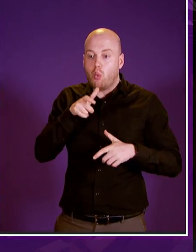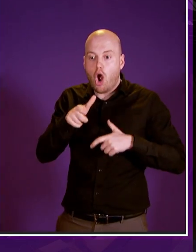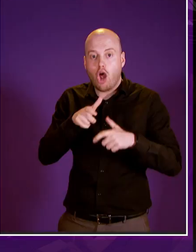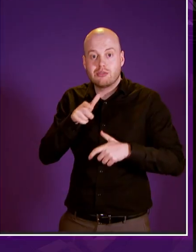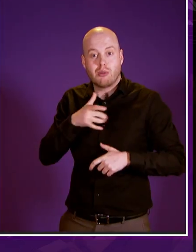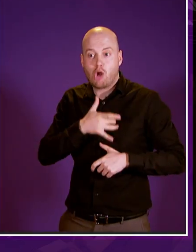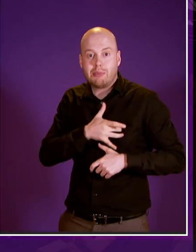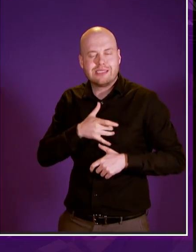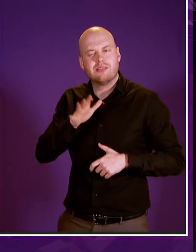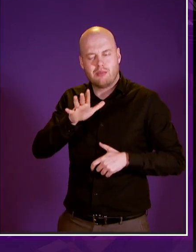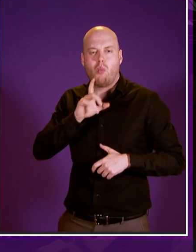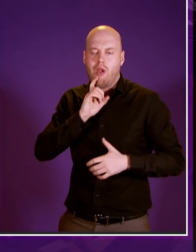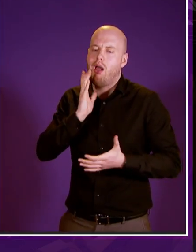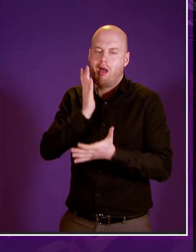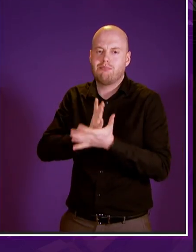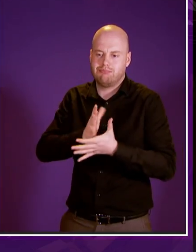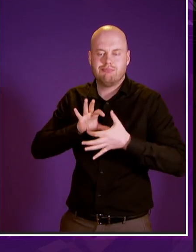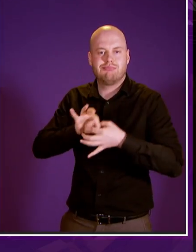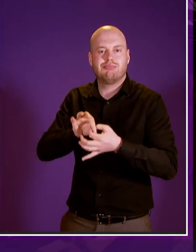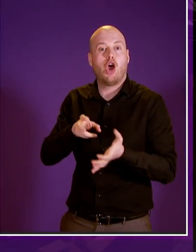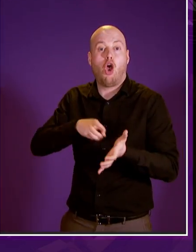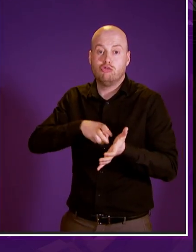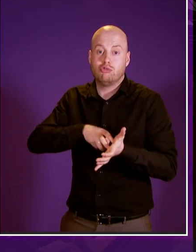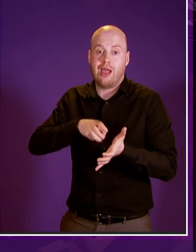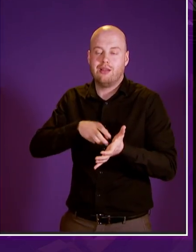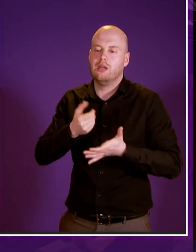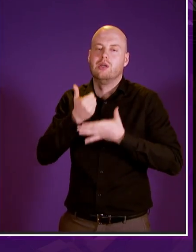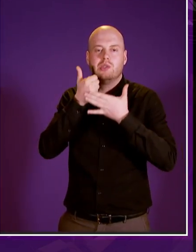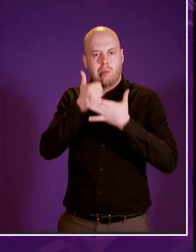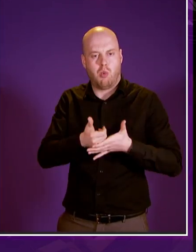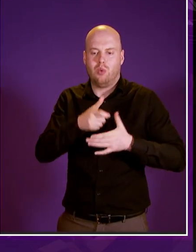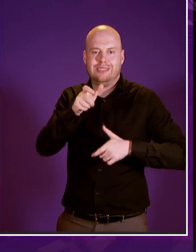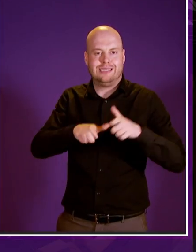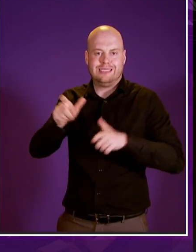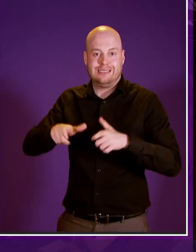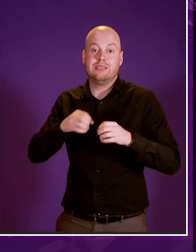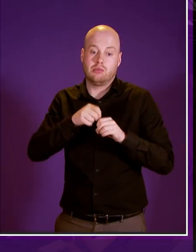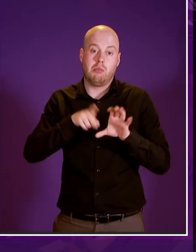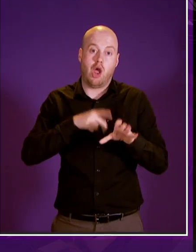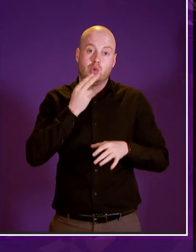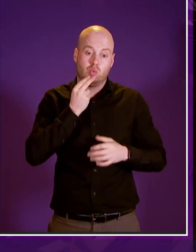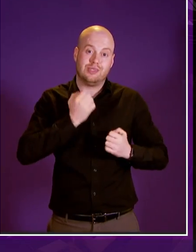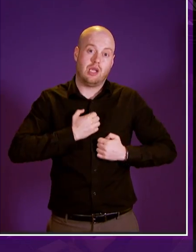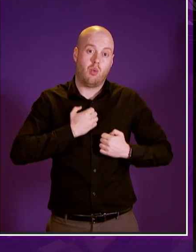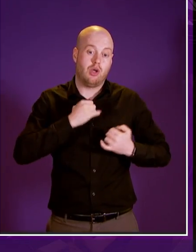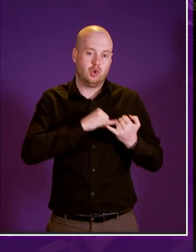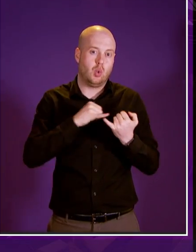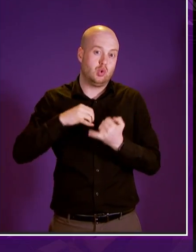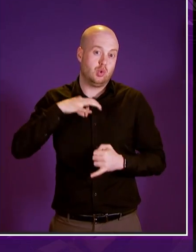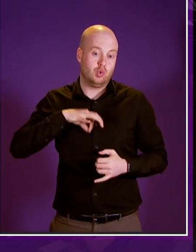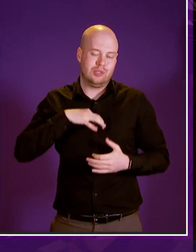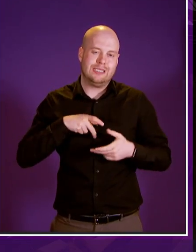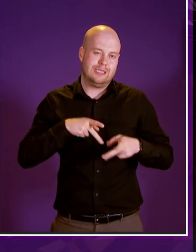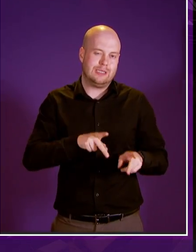contract between the government and its citizens who will be supported by the scottish social security system and as the minister